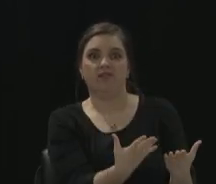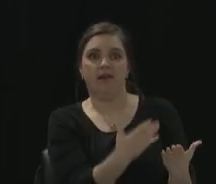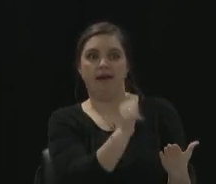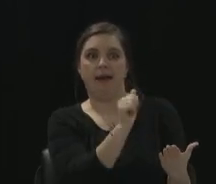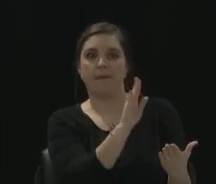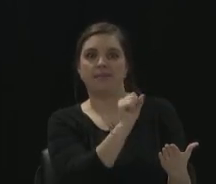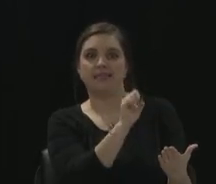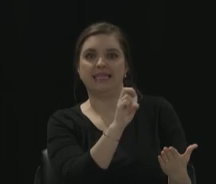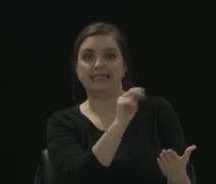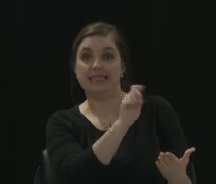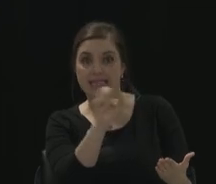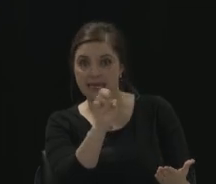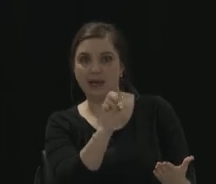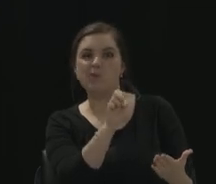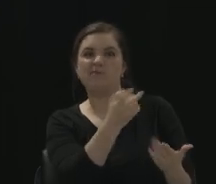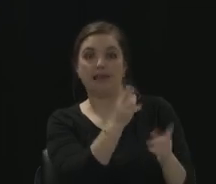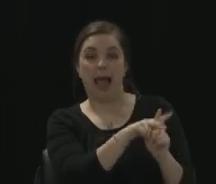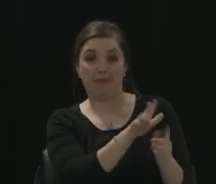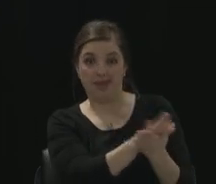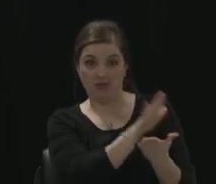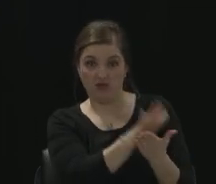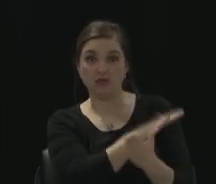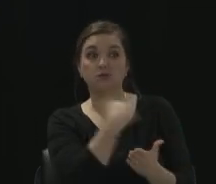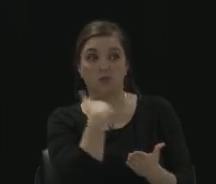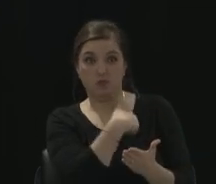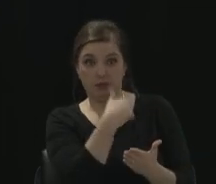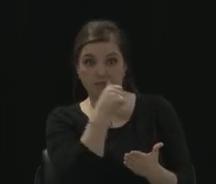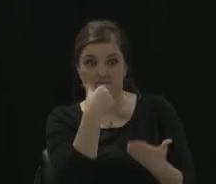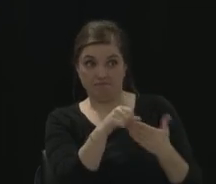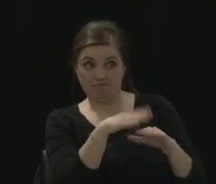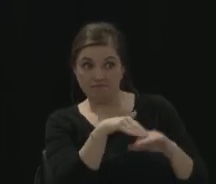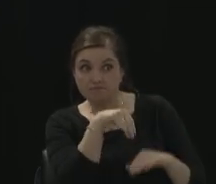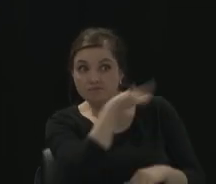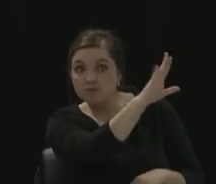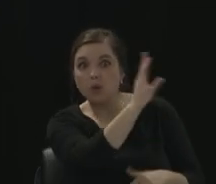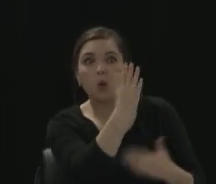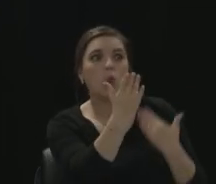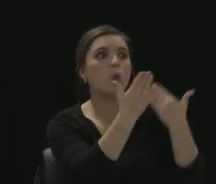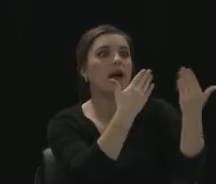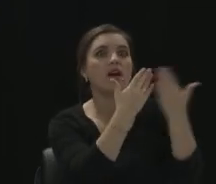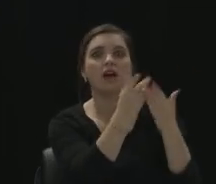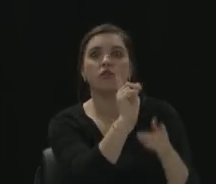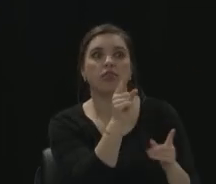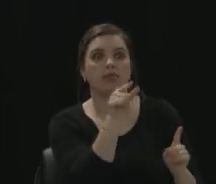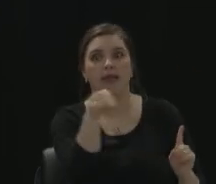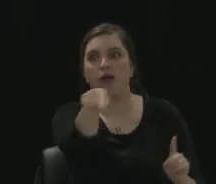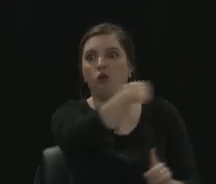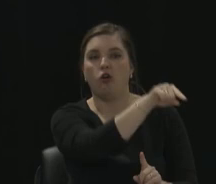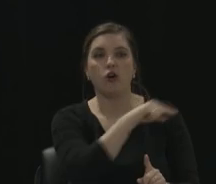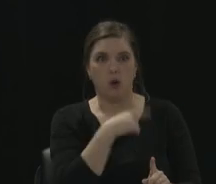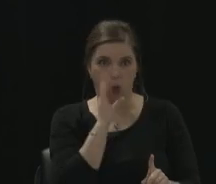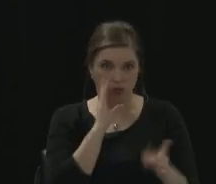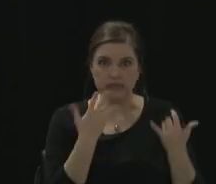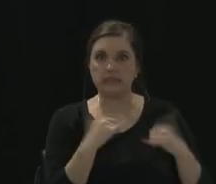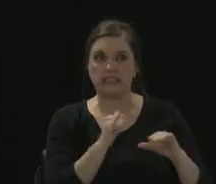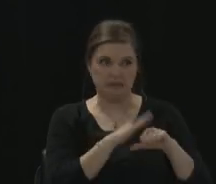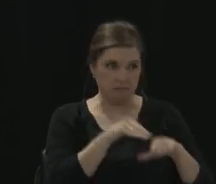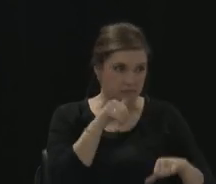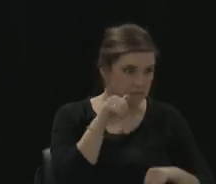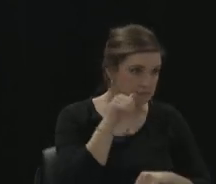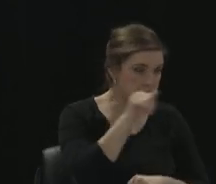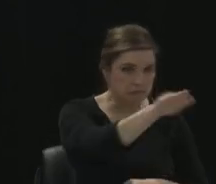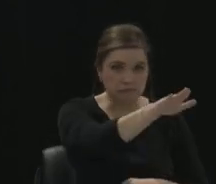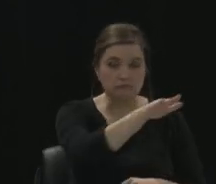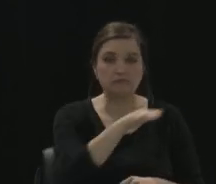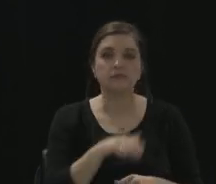to wherever they are. And if you're a snowbird that's late and coming back in May, we'll deliver it down. We'll send it in the mail as long as you